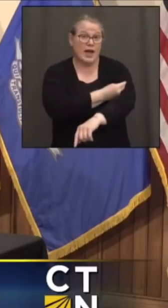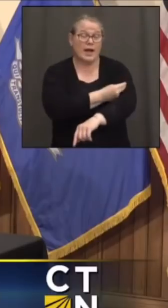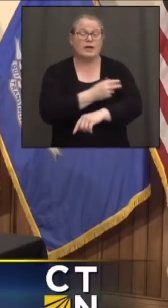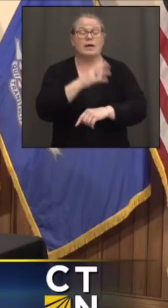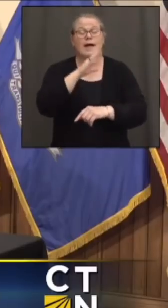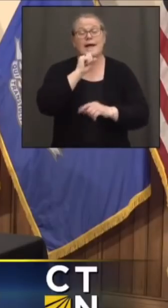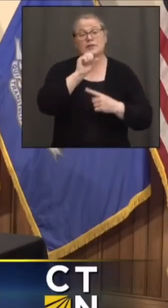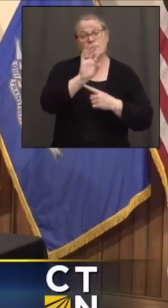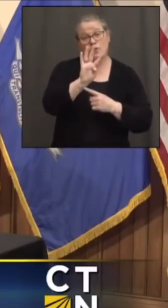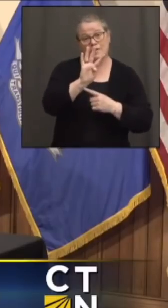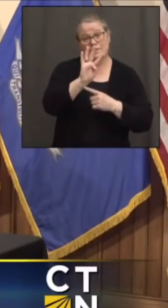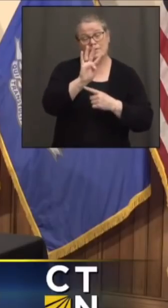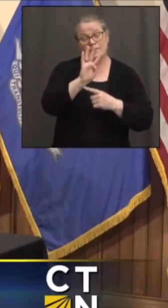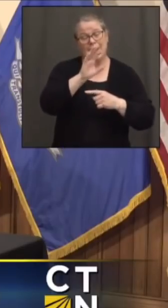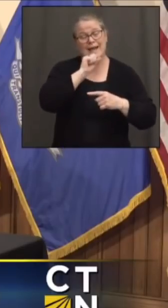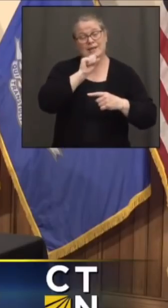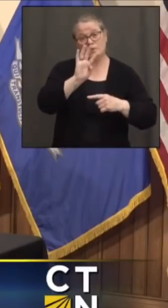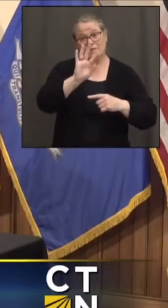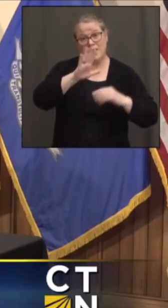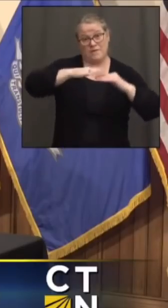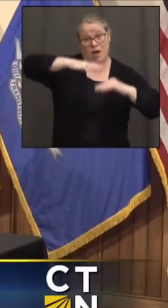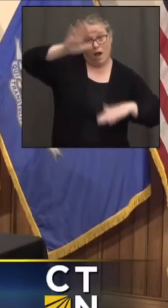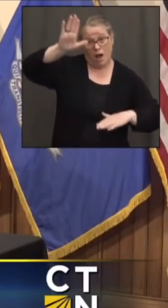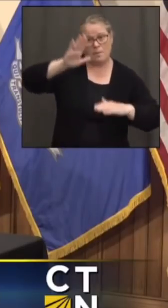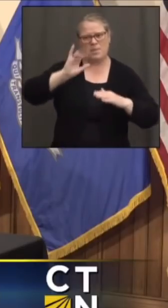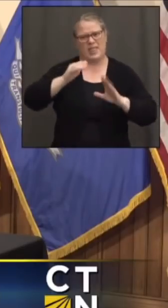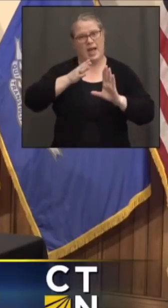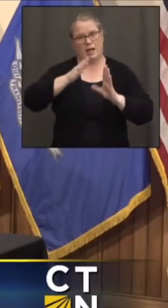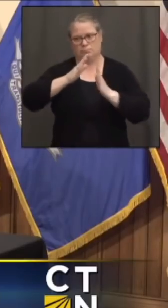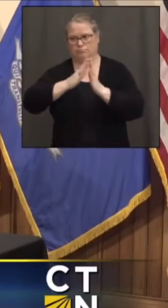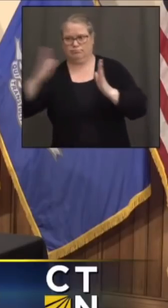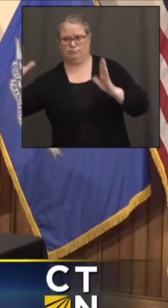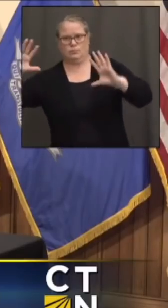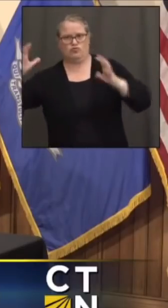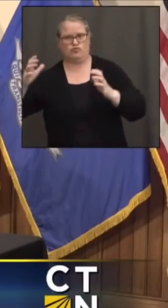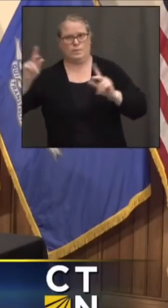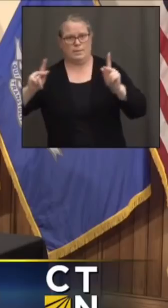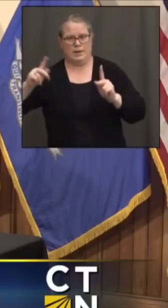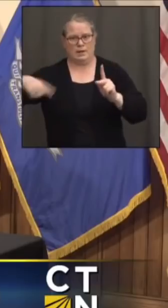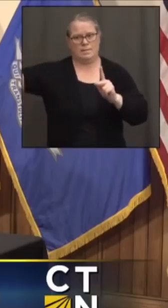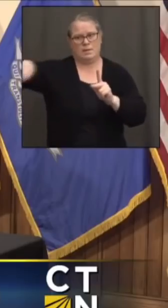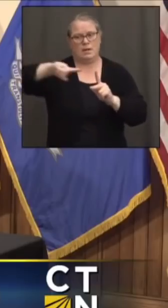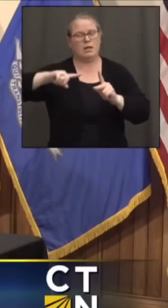and older and that group of people getting close to herd immunity,